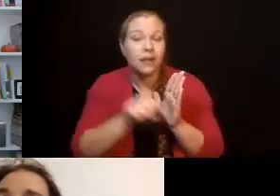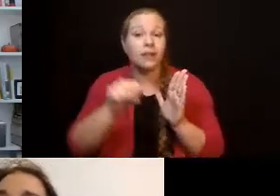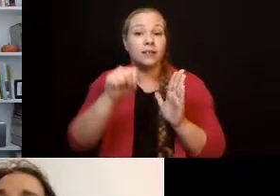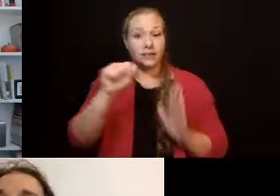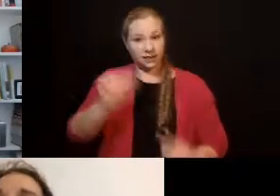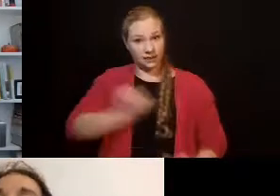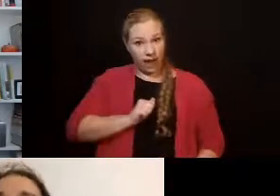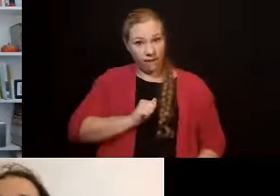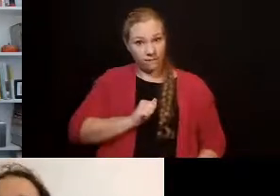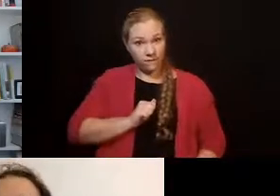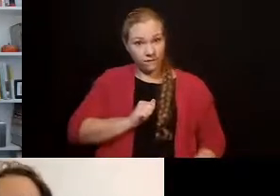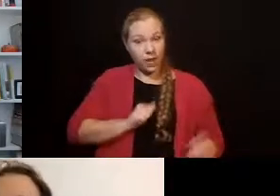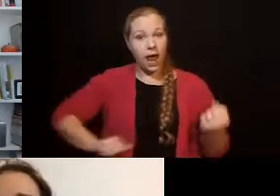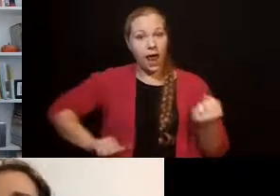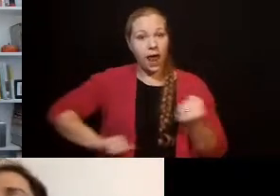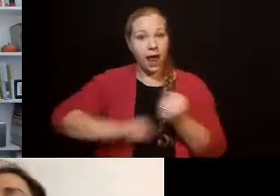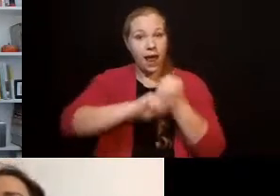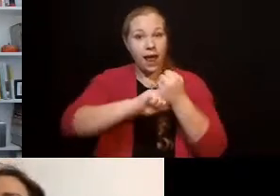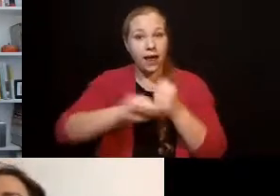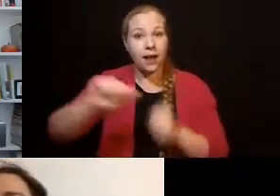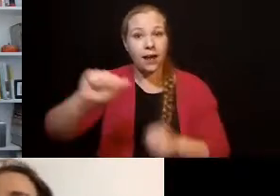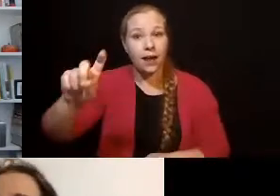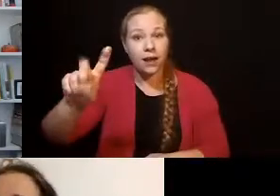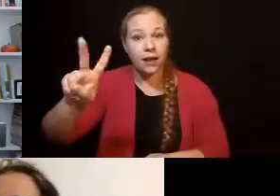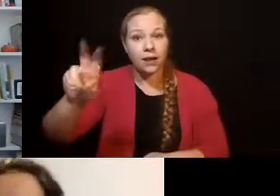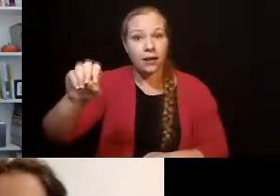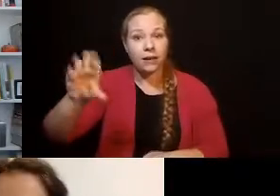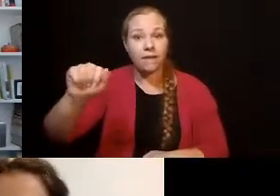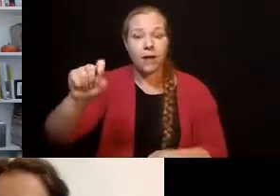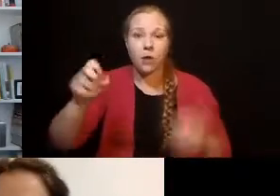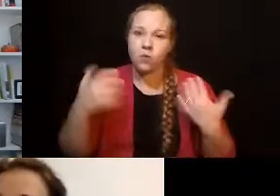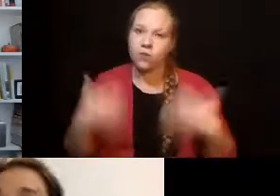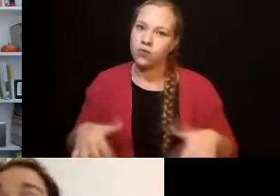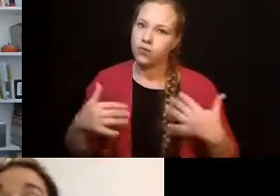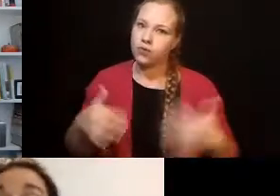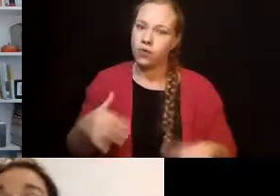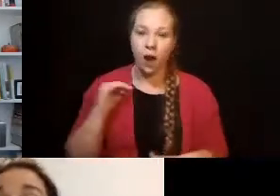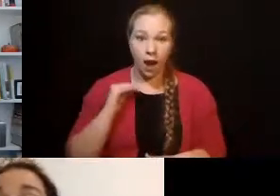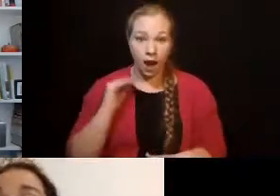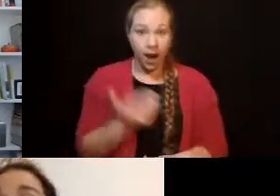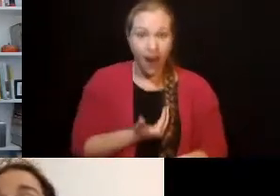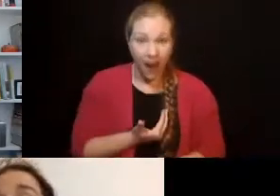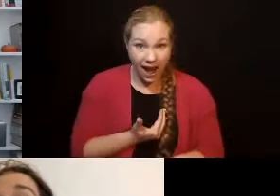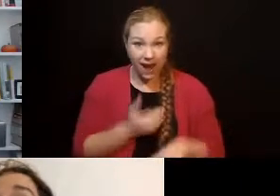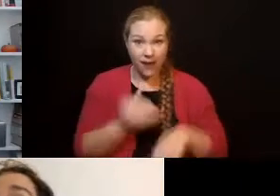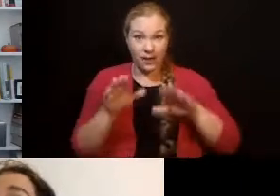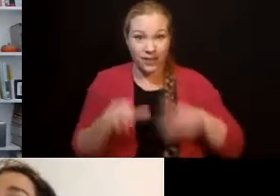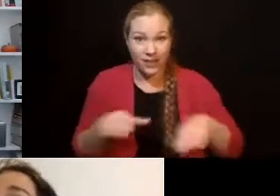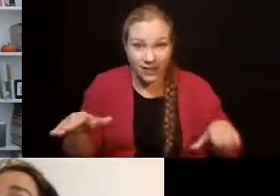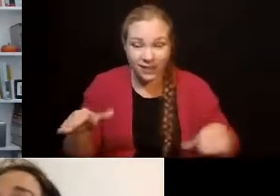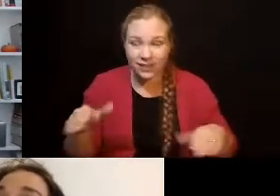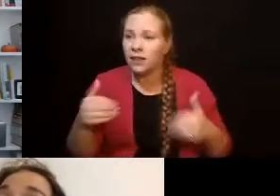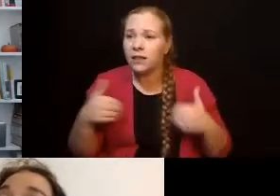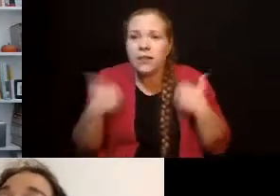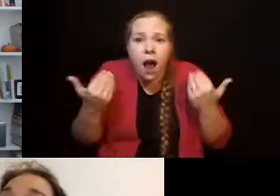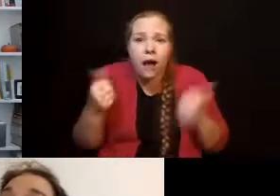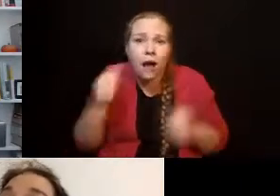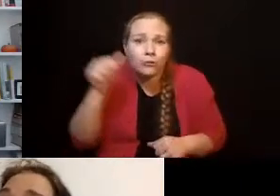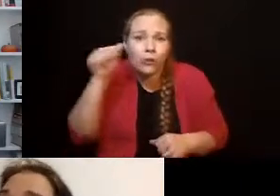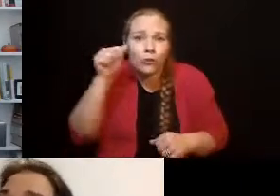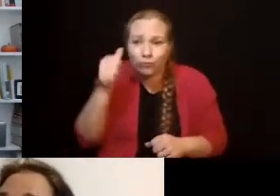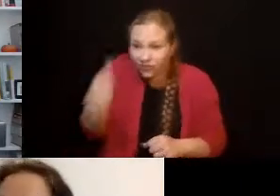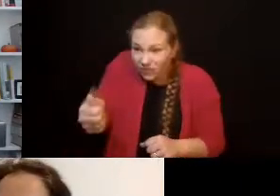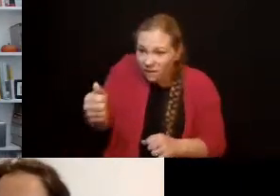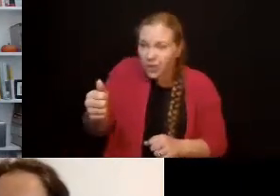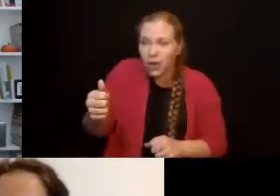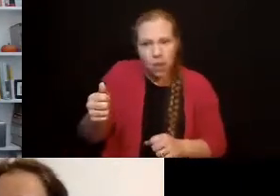young adults with disabilities have gotten a ton of laws through our legislature. They changed. I don't